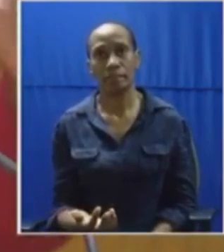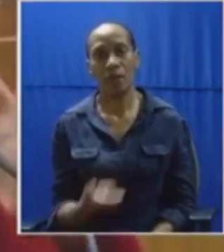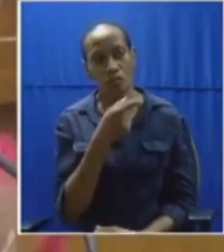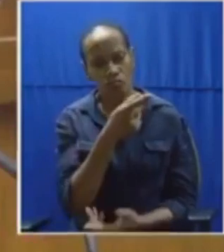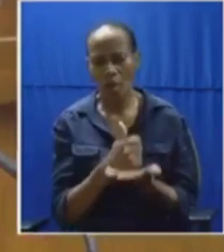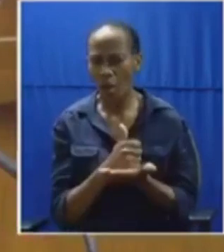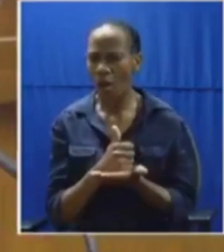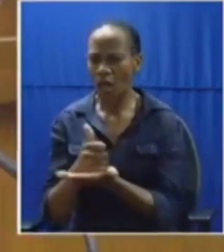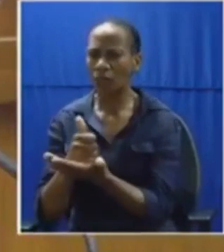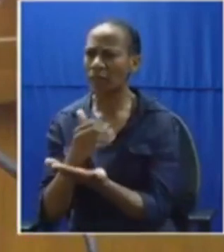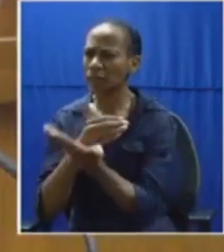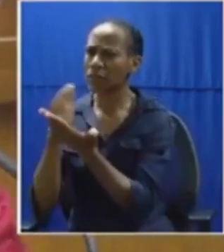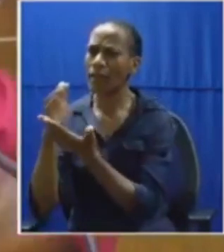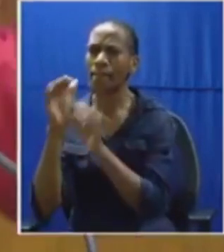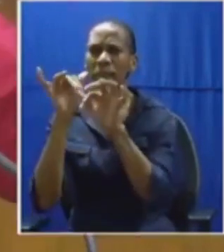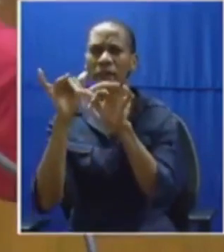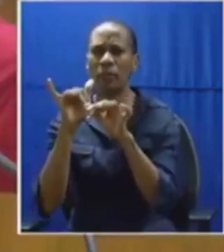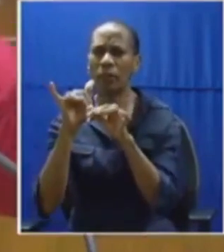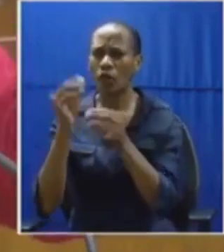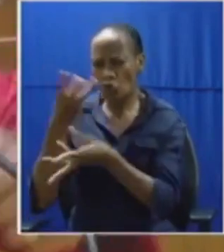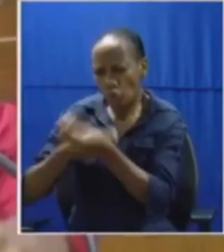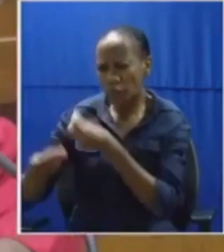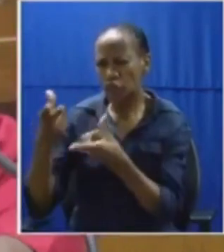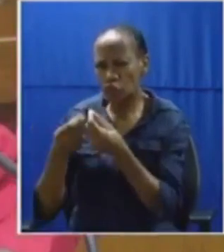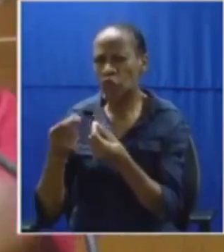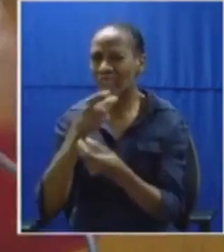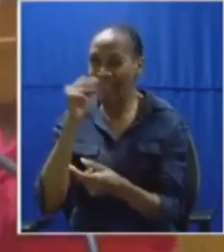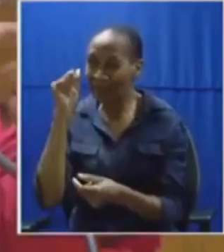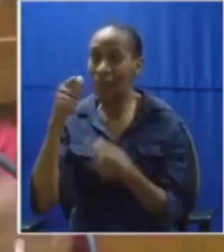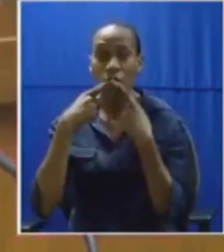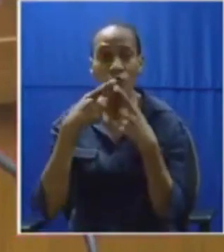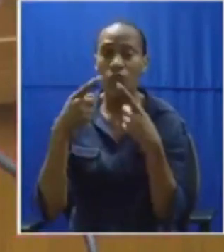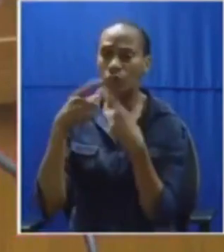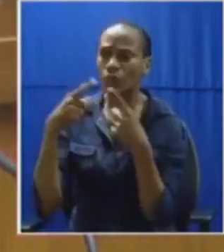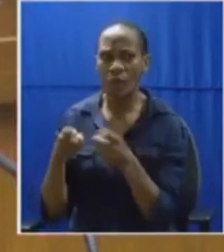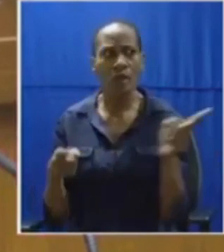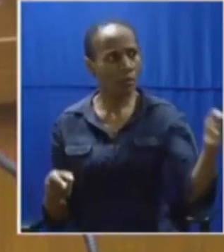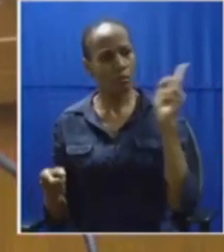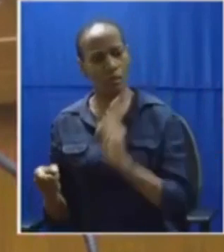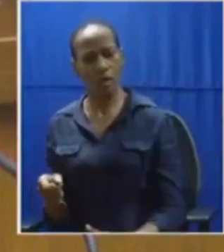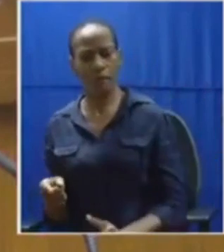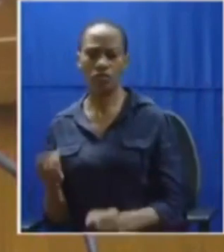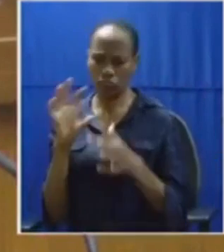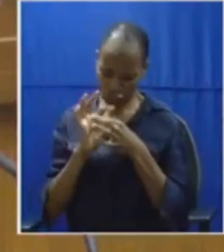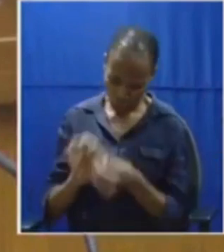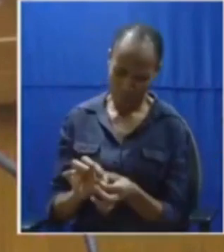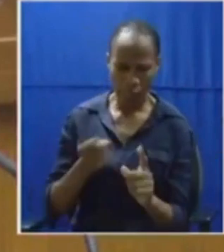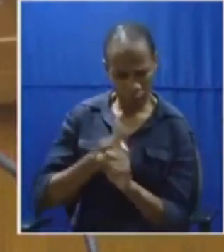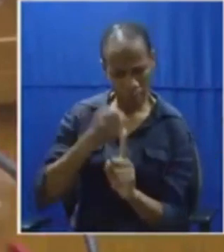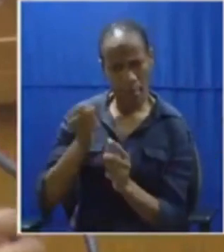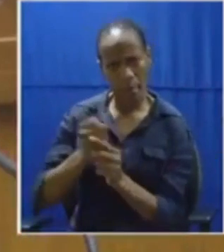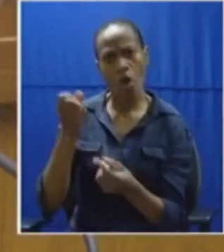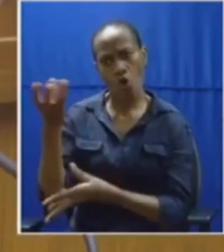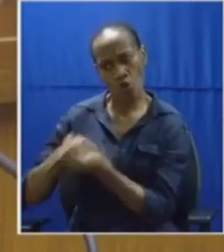people highly implicated president in your cabinet and you come and tell us you are committed to fight corruption